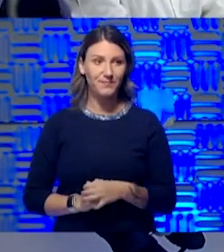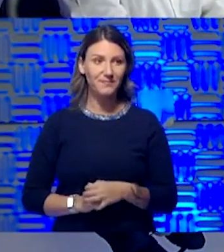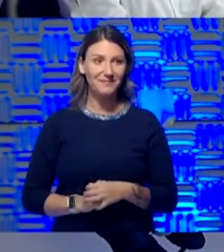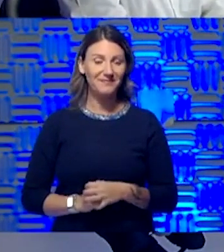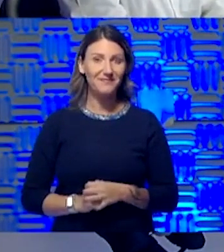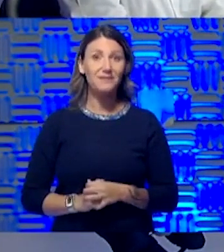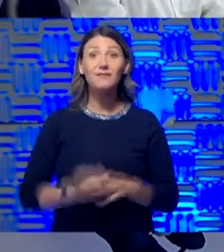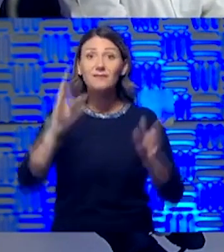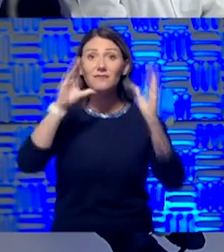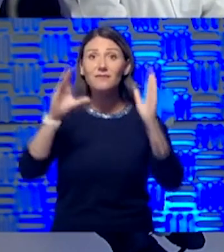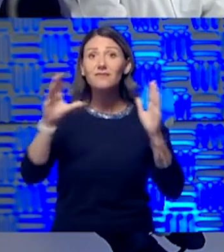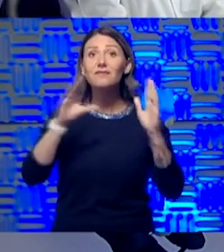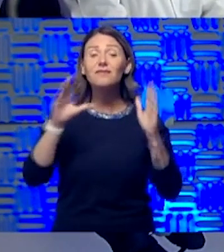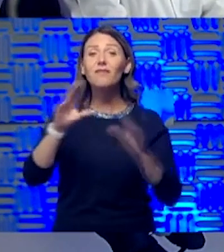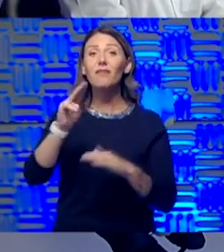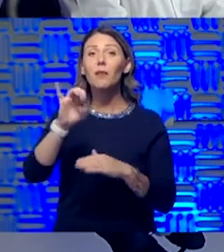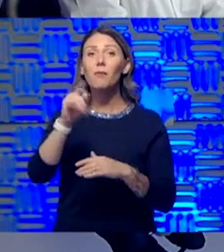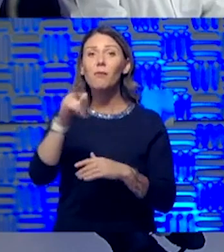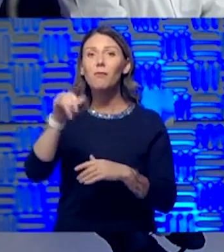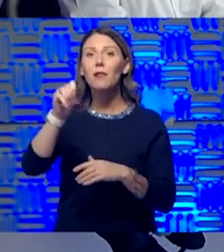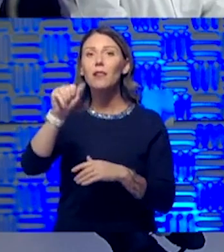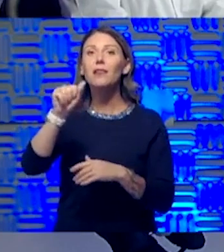Hi, this is Melissa with Channel 41.